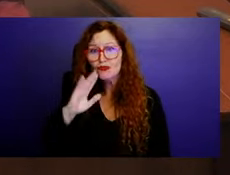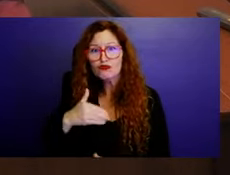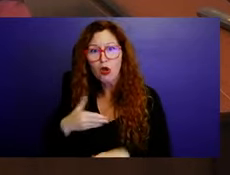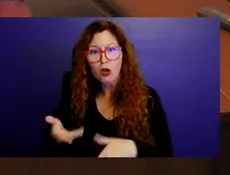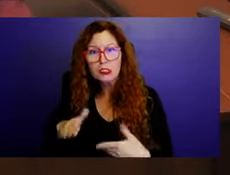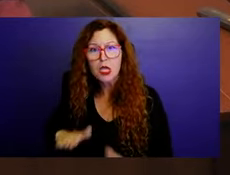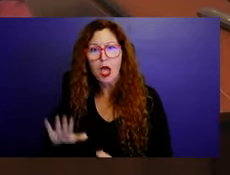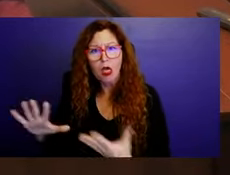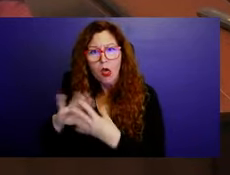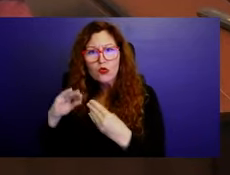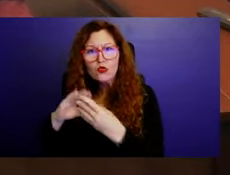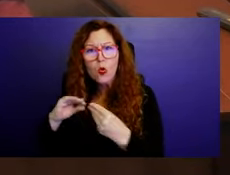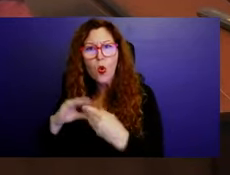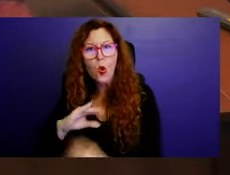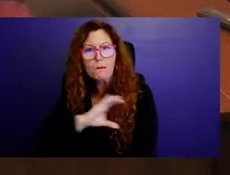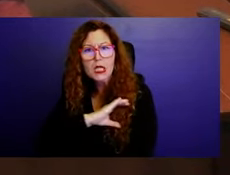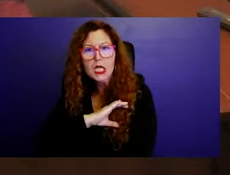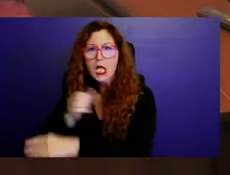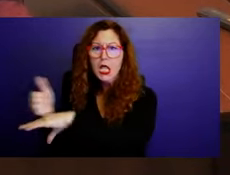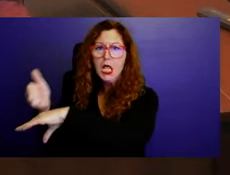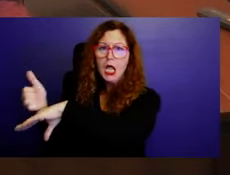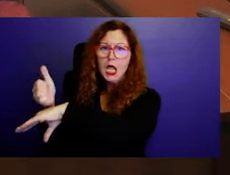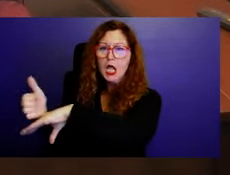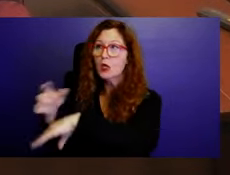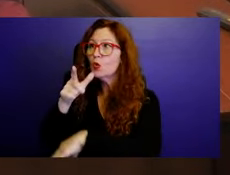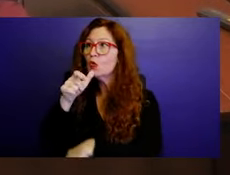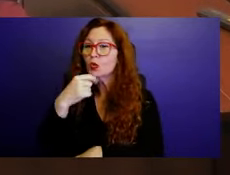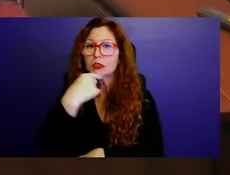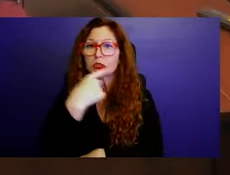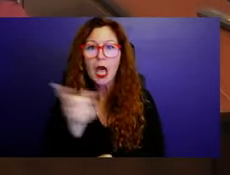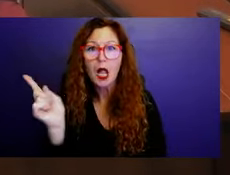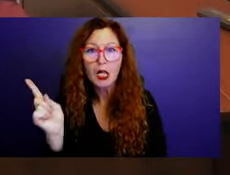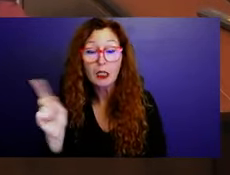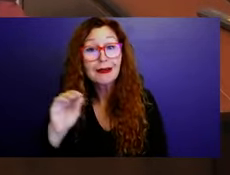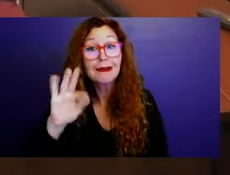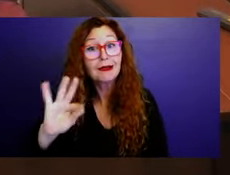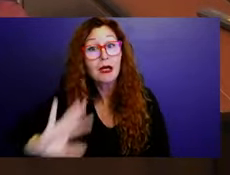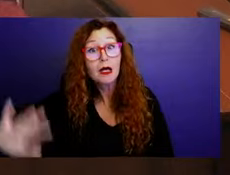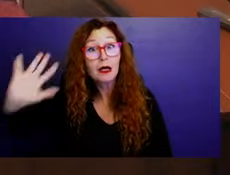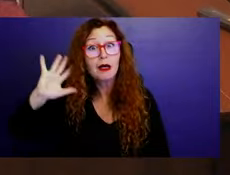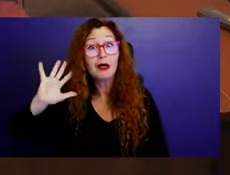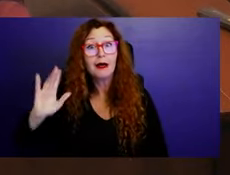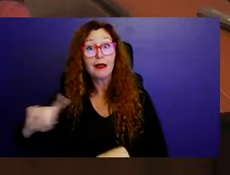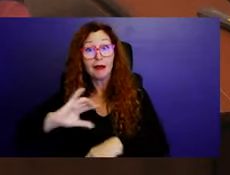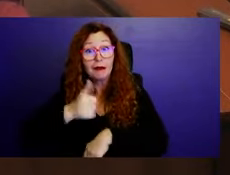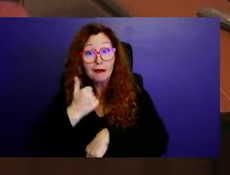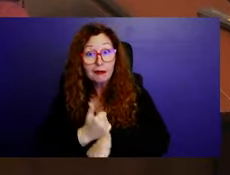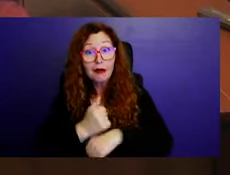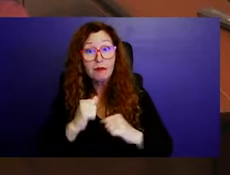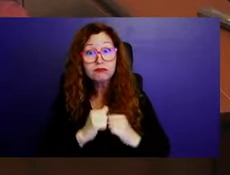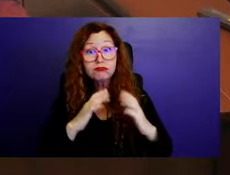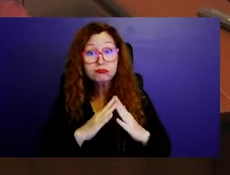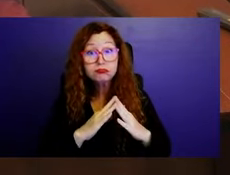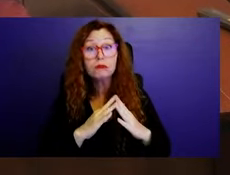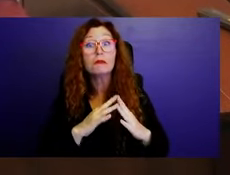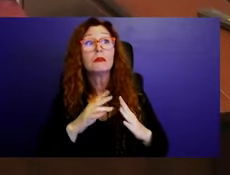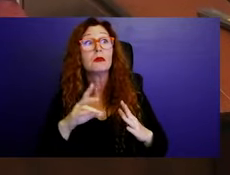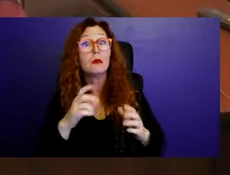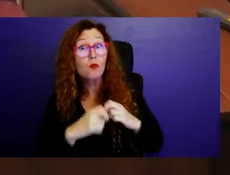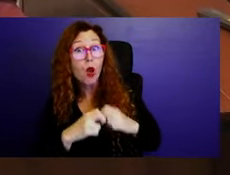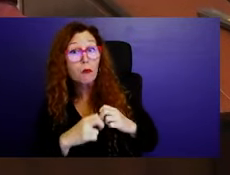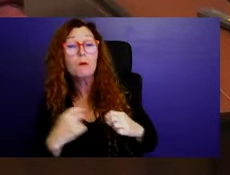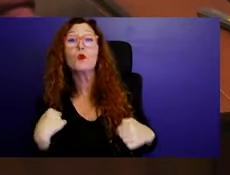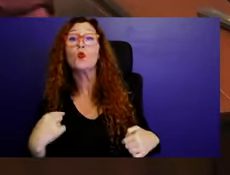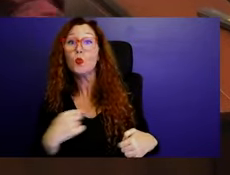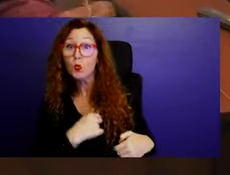relations board. We would go out to them and talk with them and find out what the issue is and bring it back to you and as well as get them